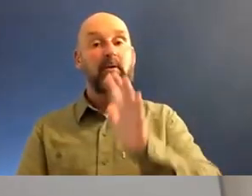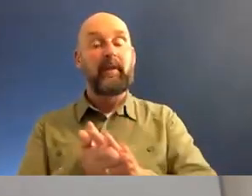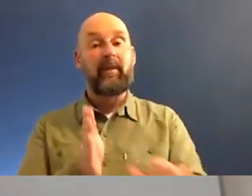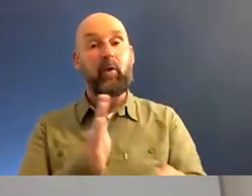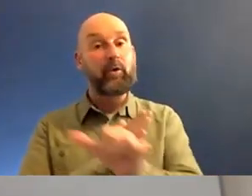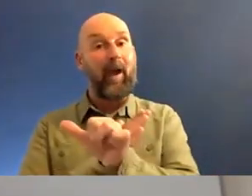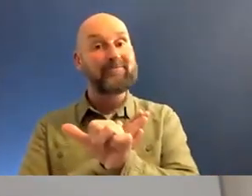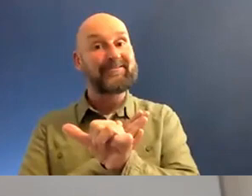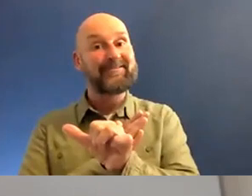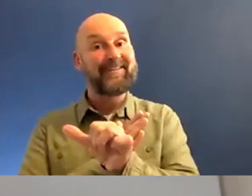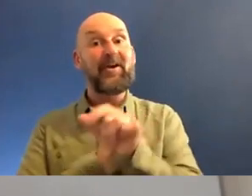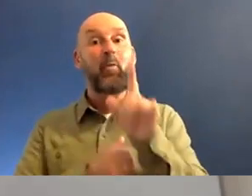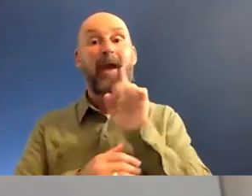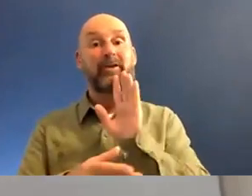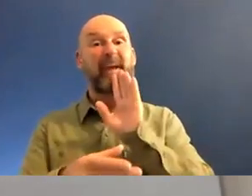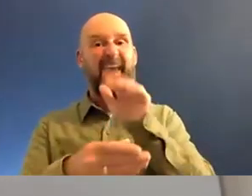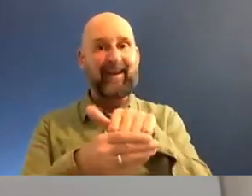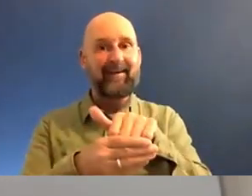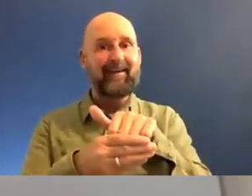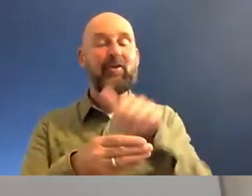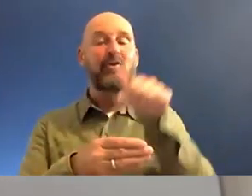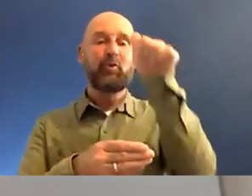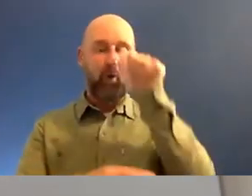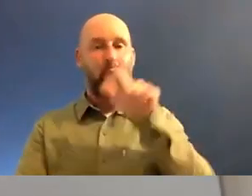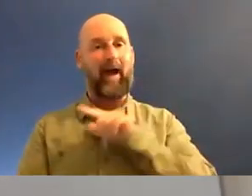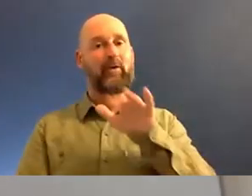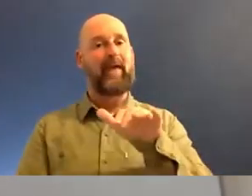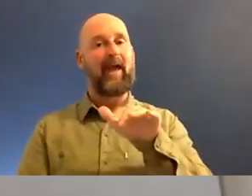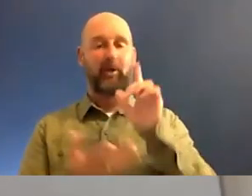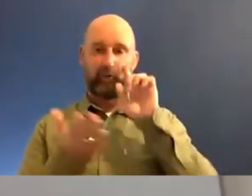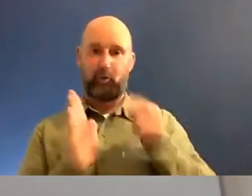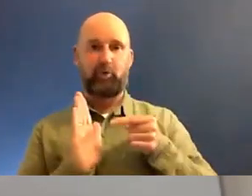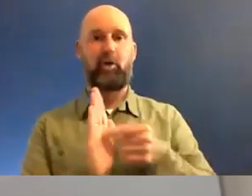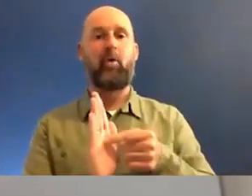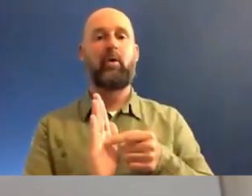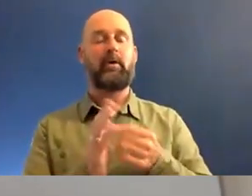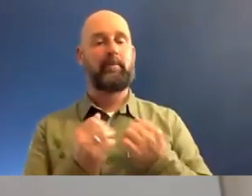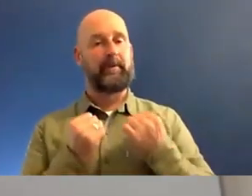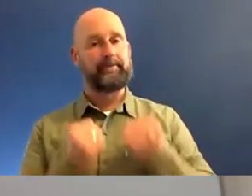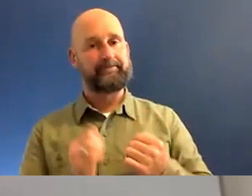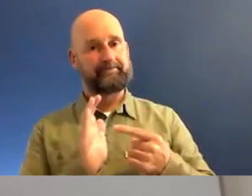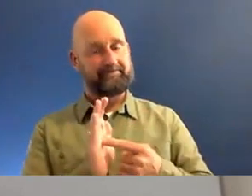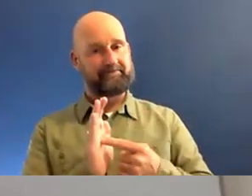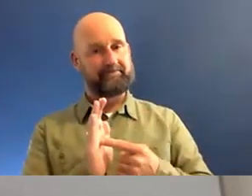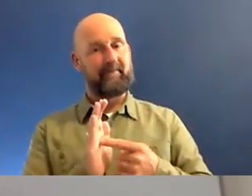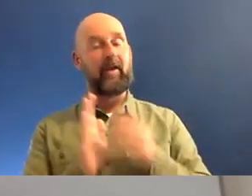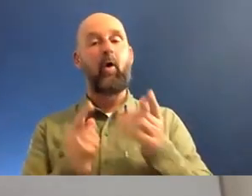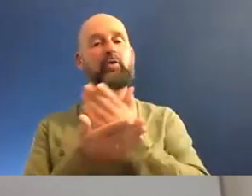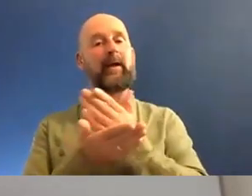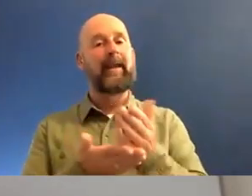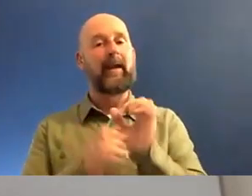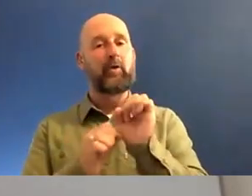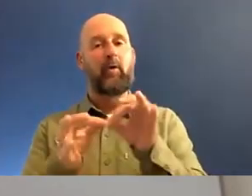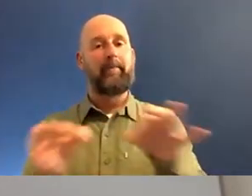it, you're absolutely clear why you're in the room and what it is that you want to bring to that conversation. You also have to be really clear on your own